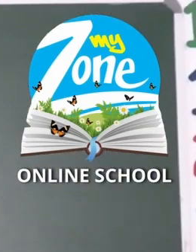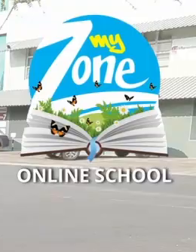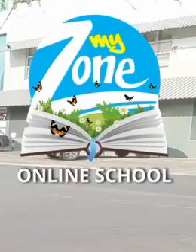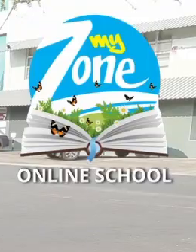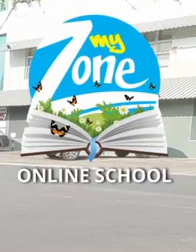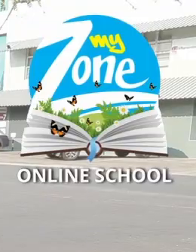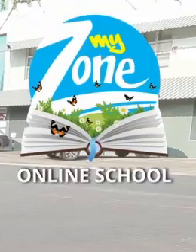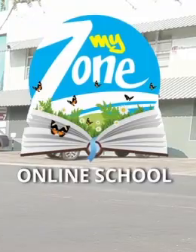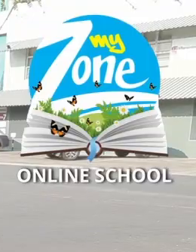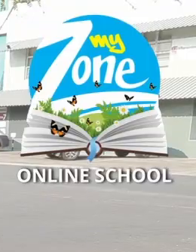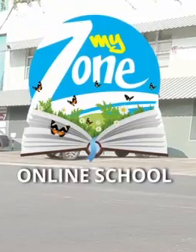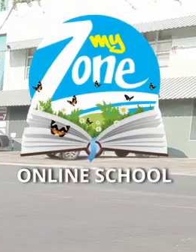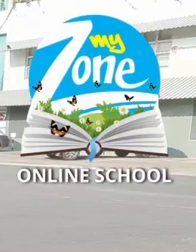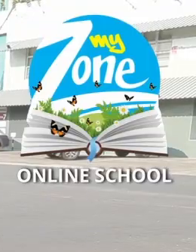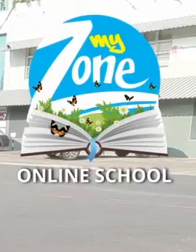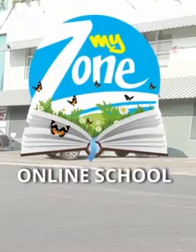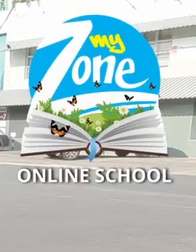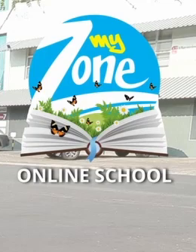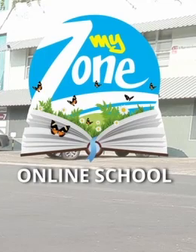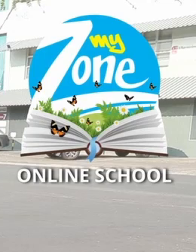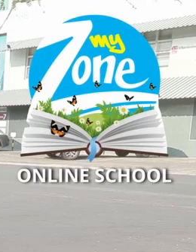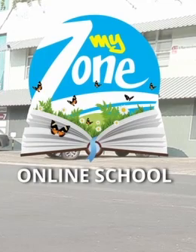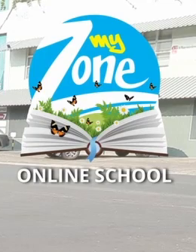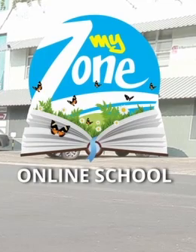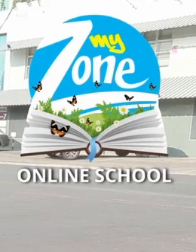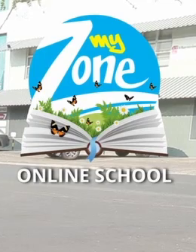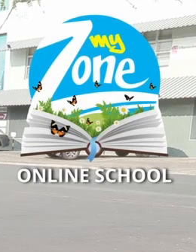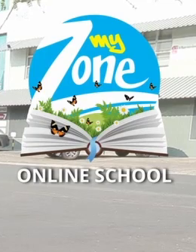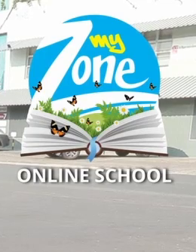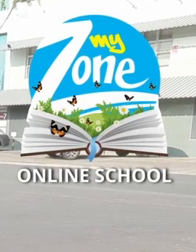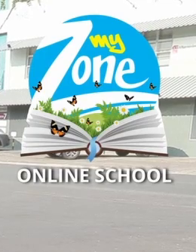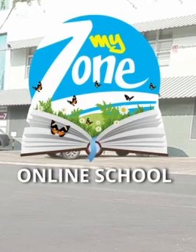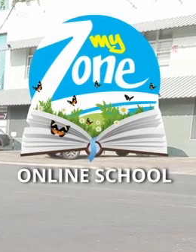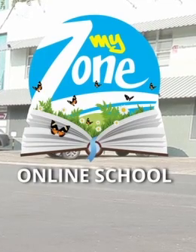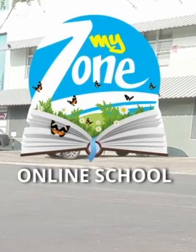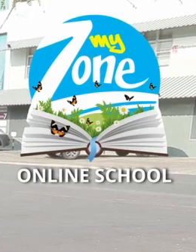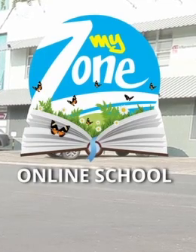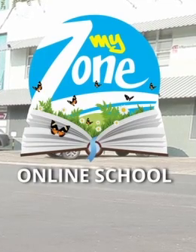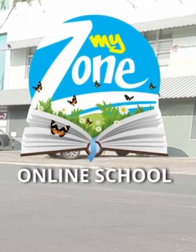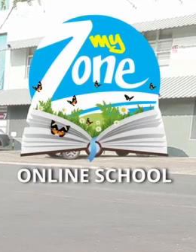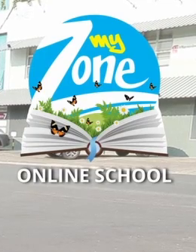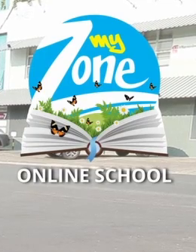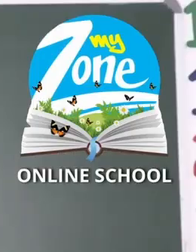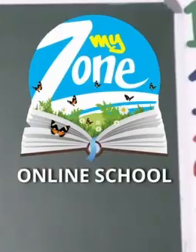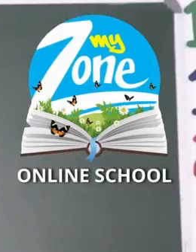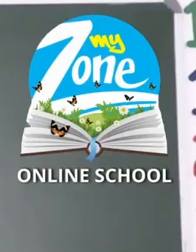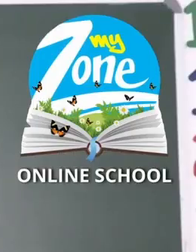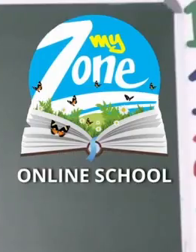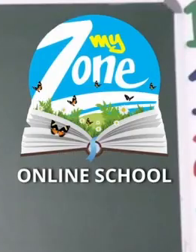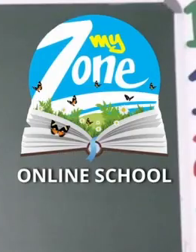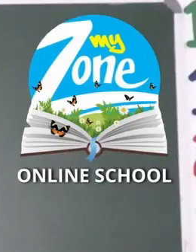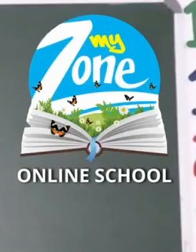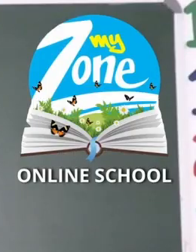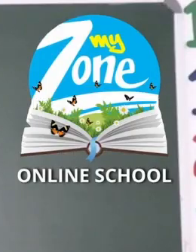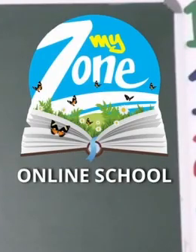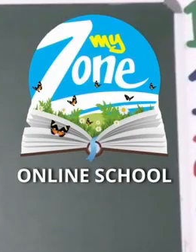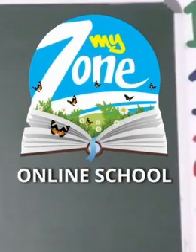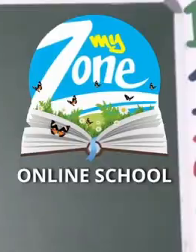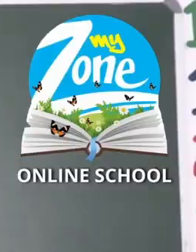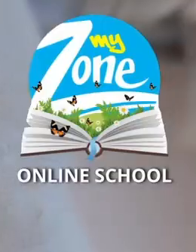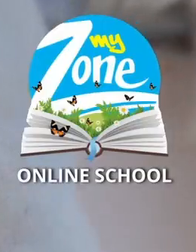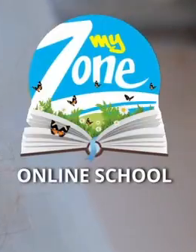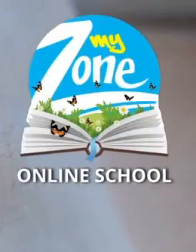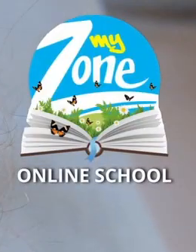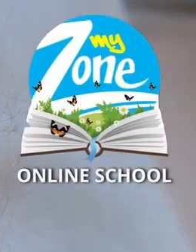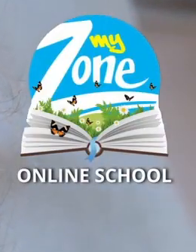left, right and left again. And as soon as you don't